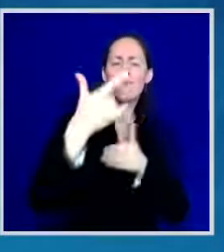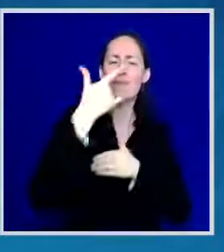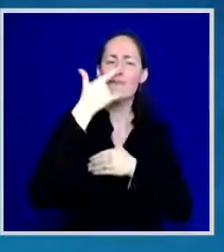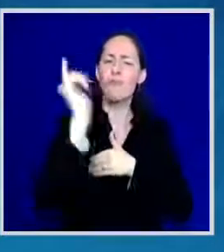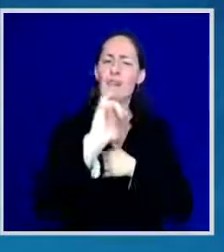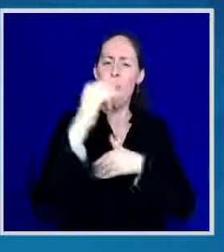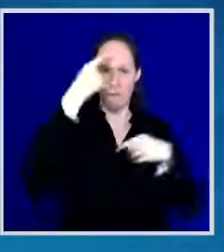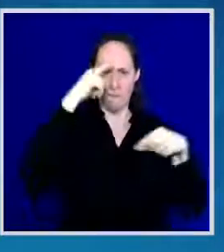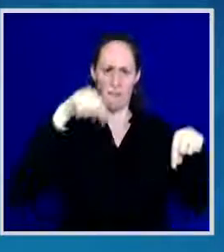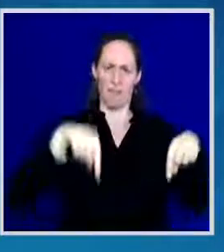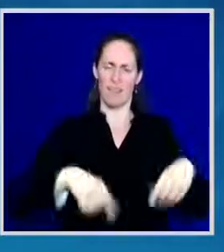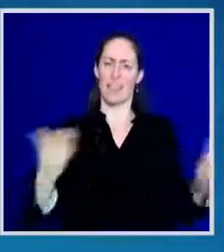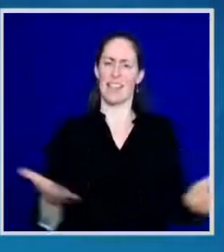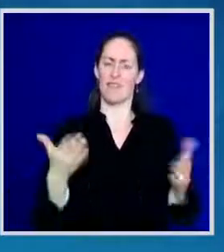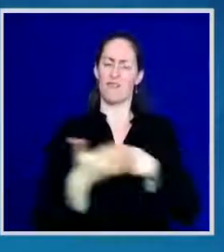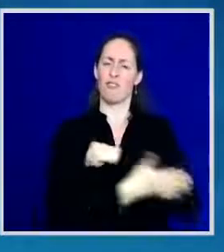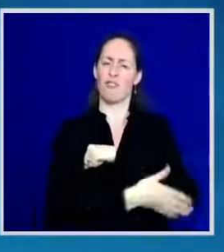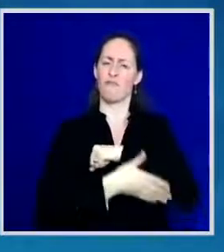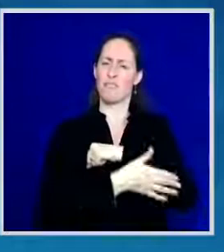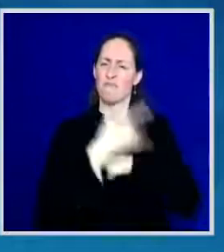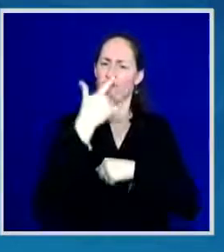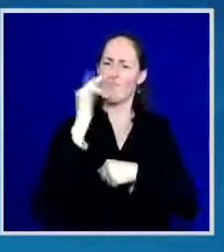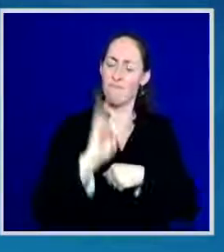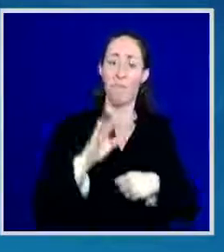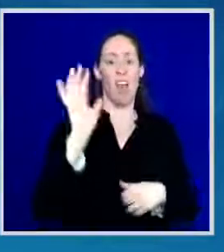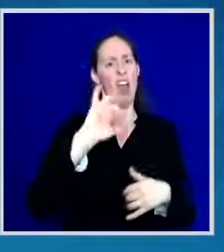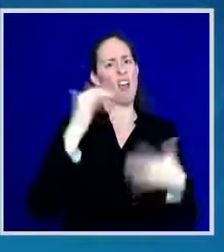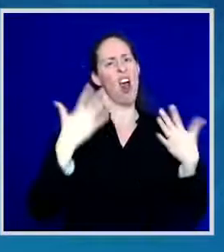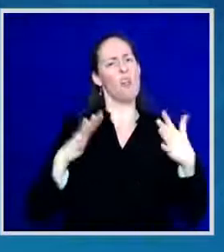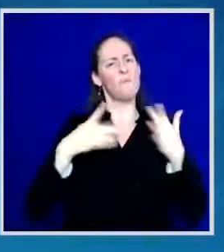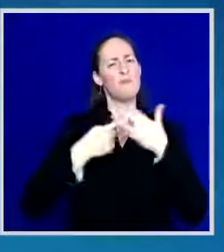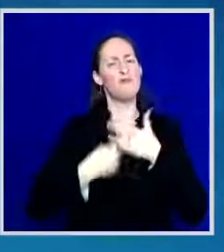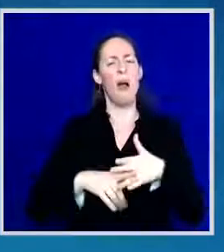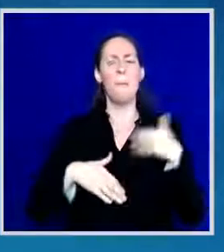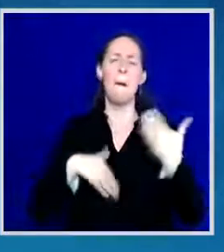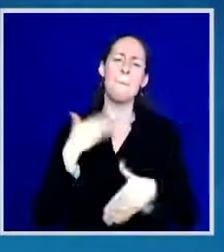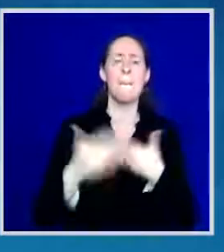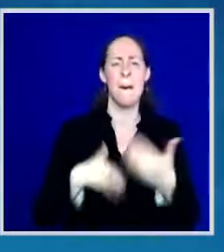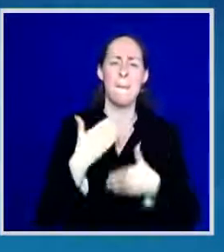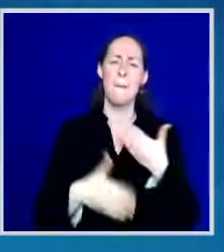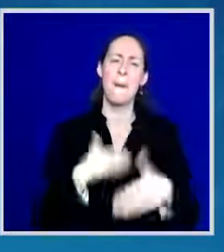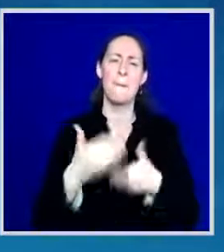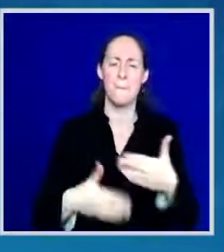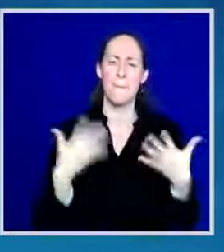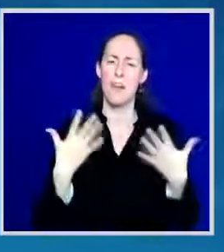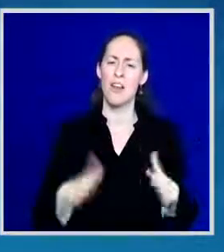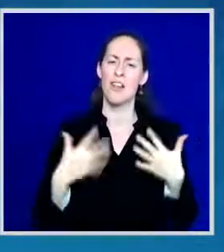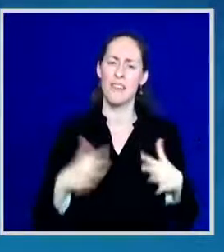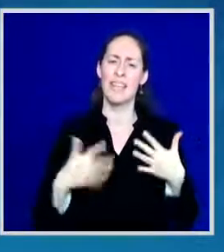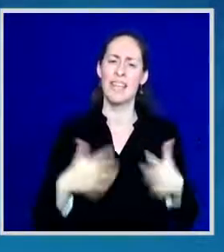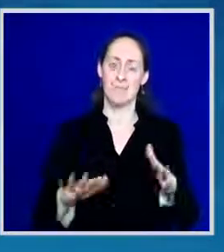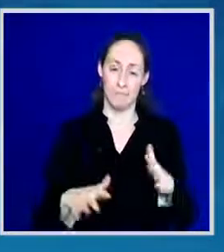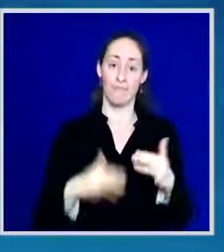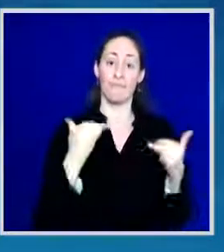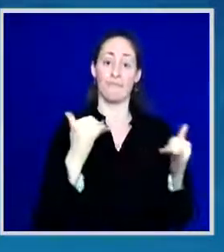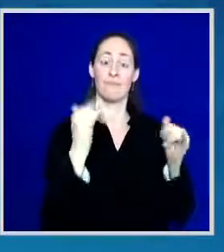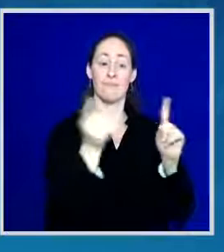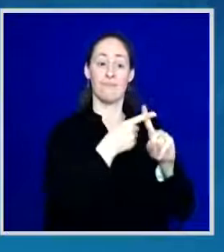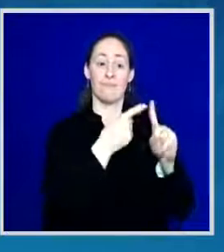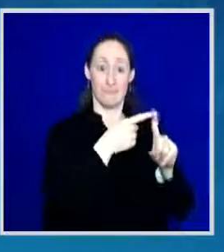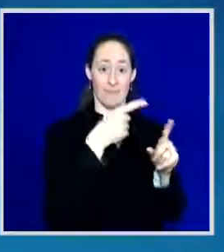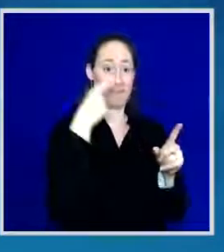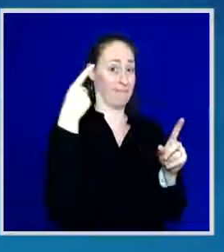on the move. First of all we now have a President and a Vice President who take